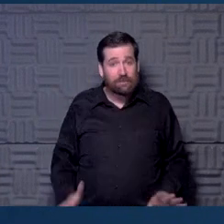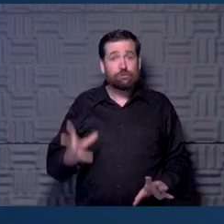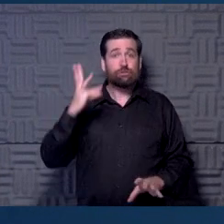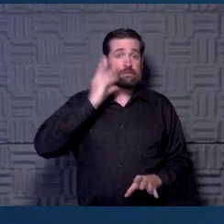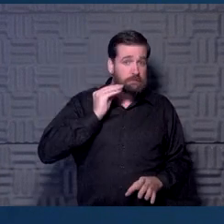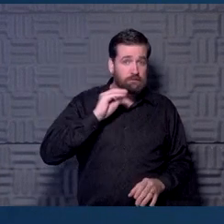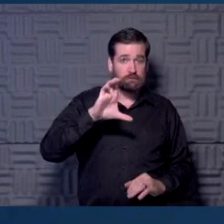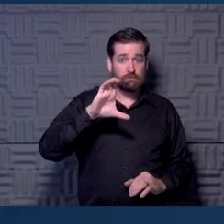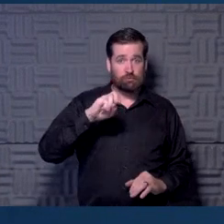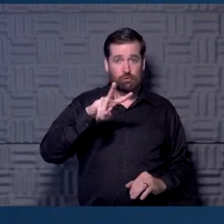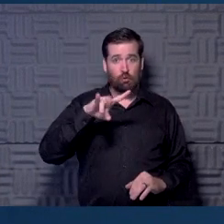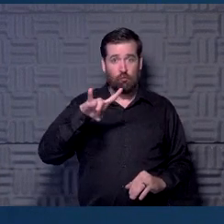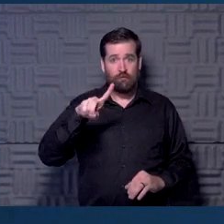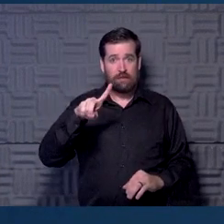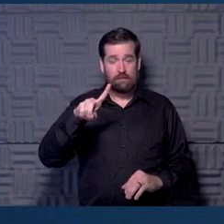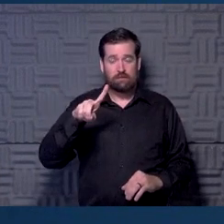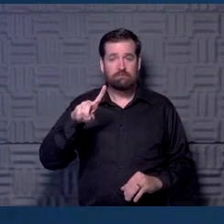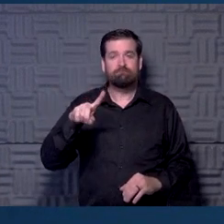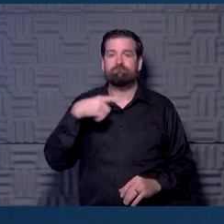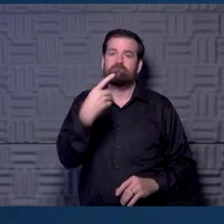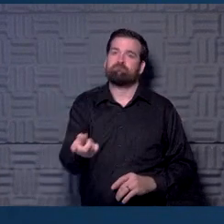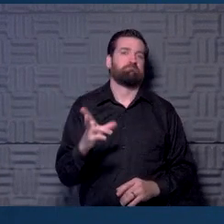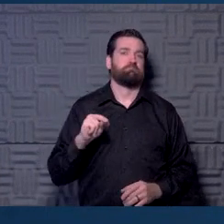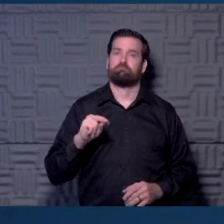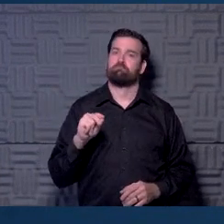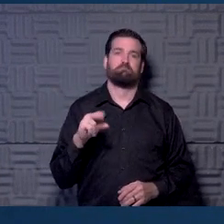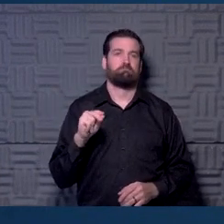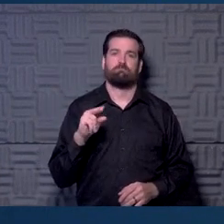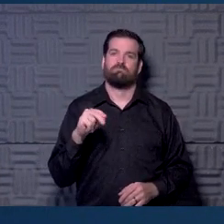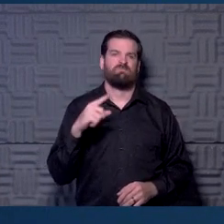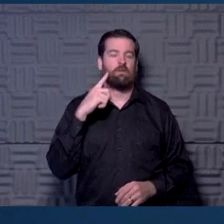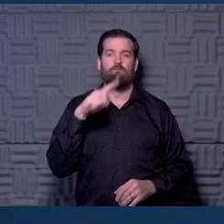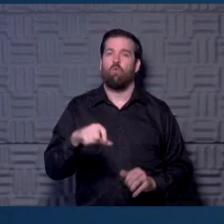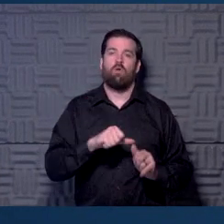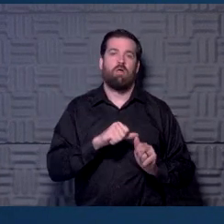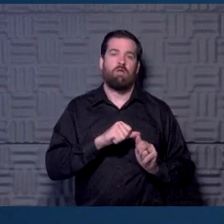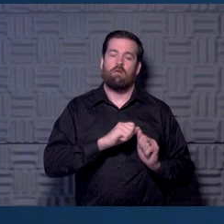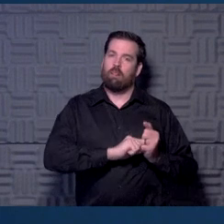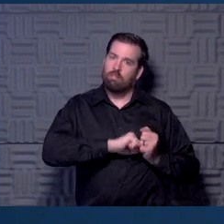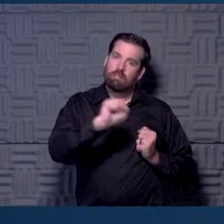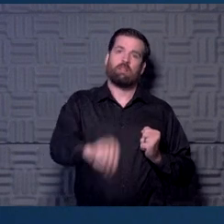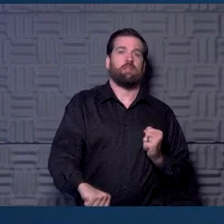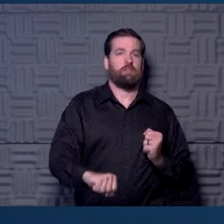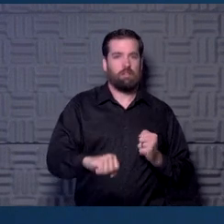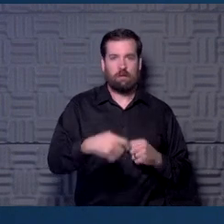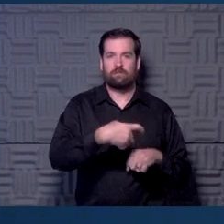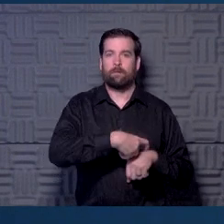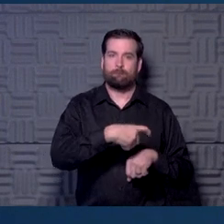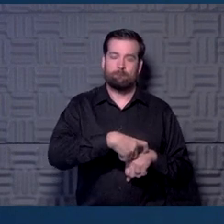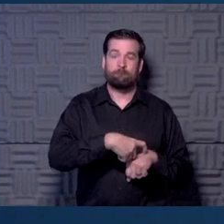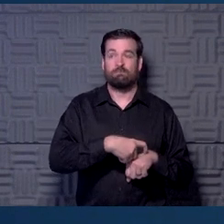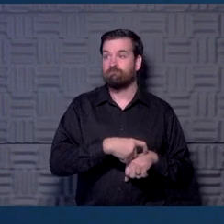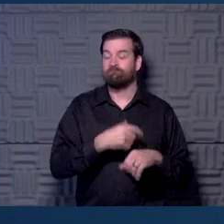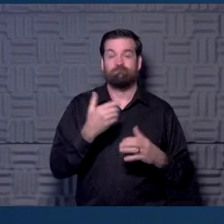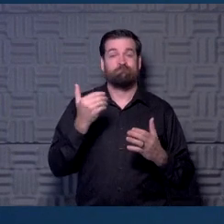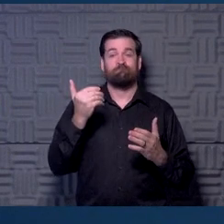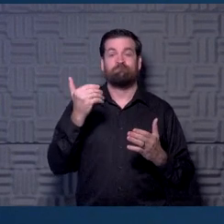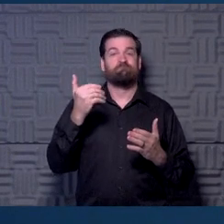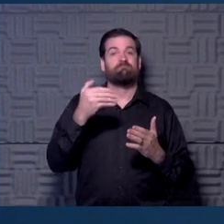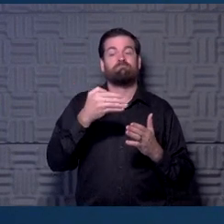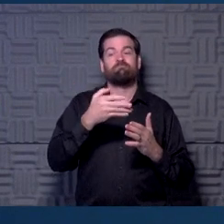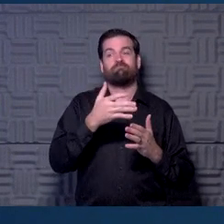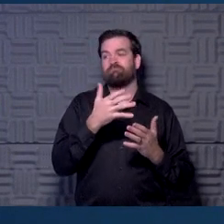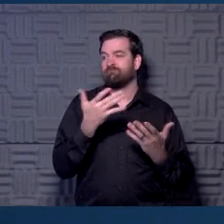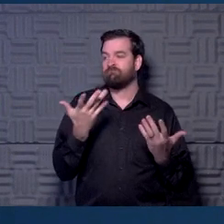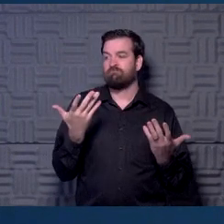I would tell them not to resume playing for an extended period of time. I would think almost it would be the end of the season. It